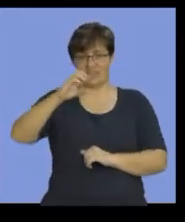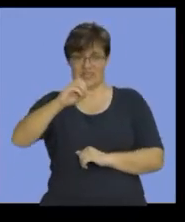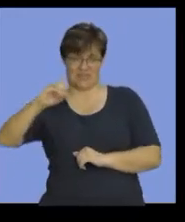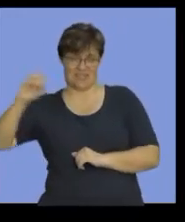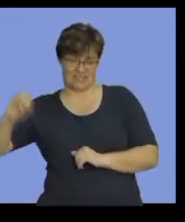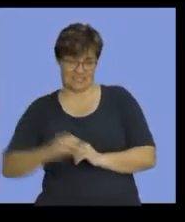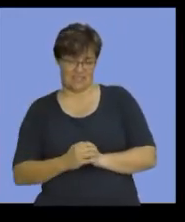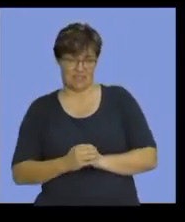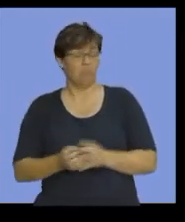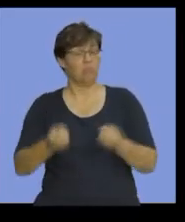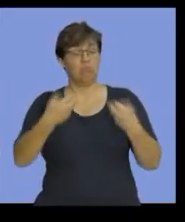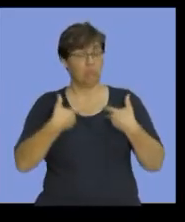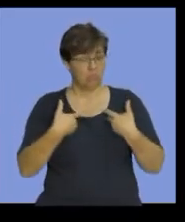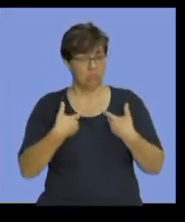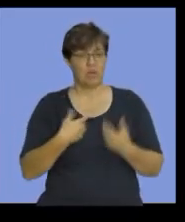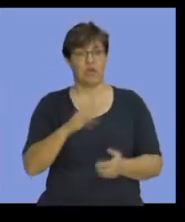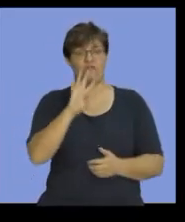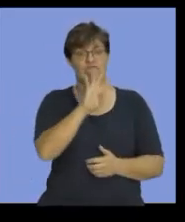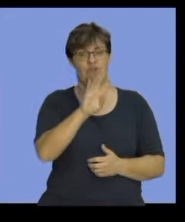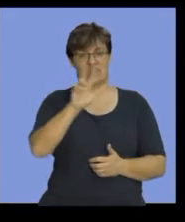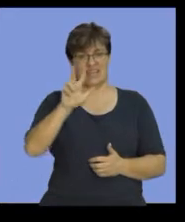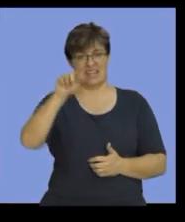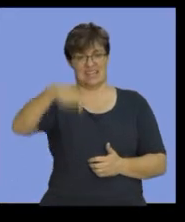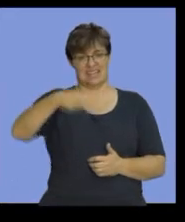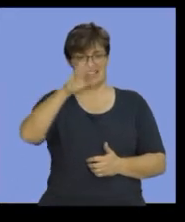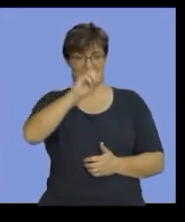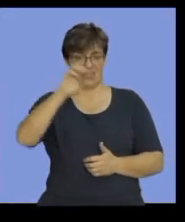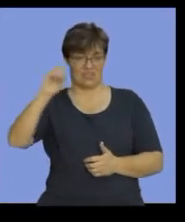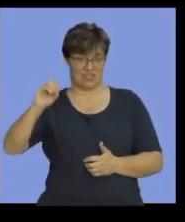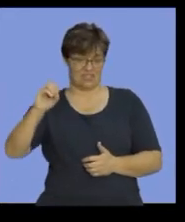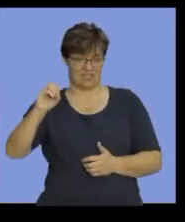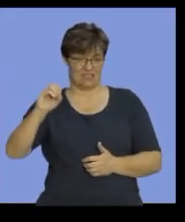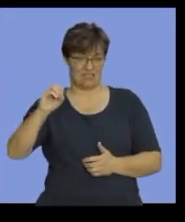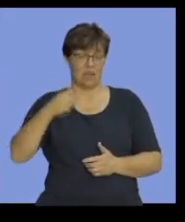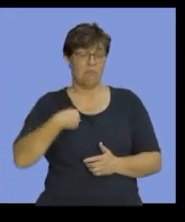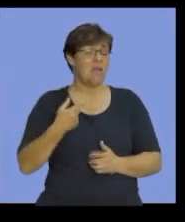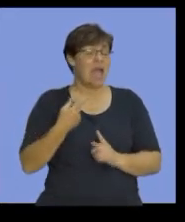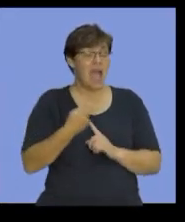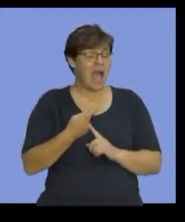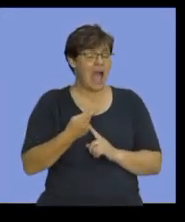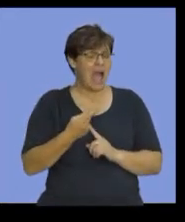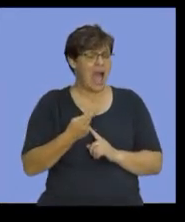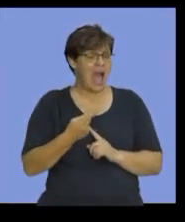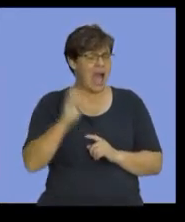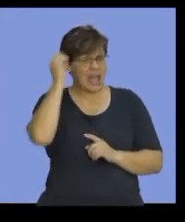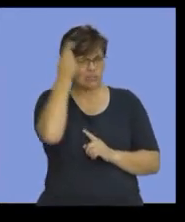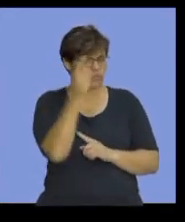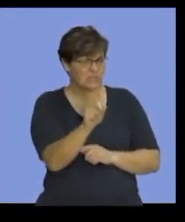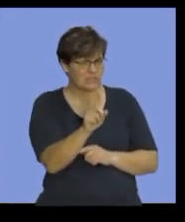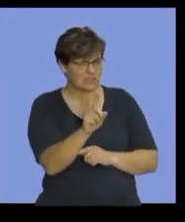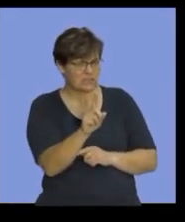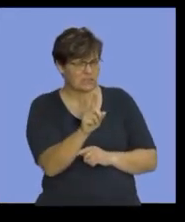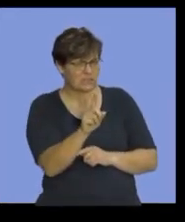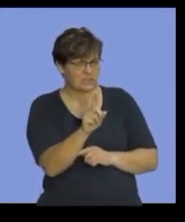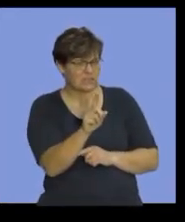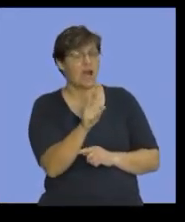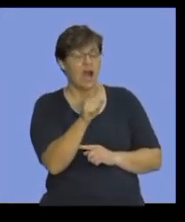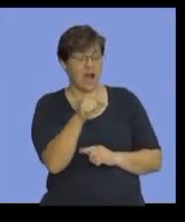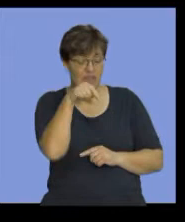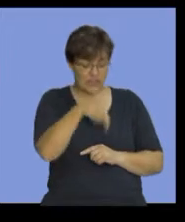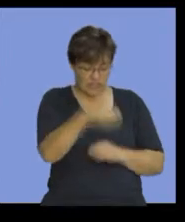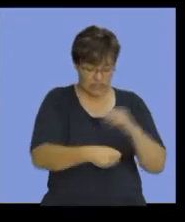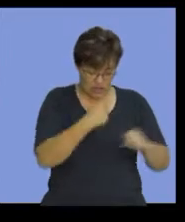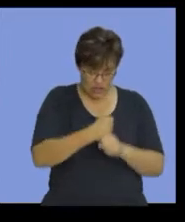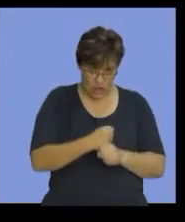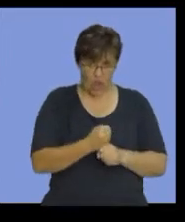will give you a figure of 48,000 rand. I'm only interested in this year's incomes and